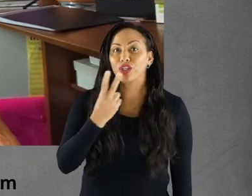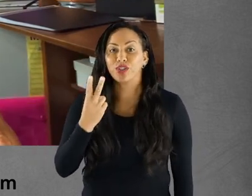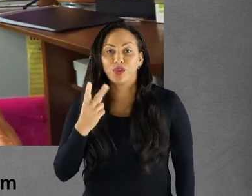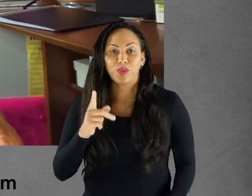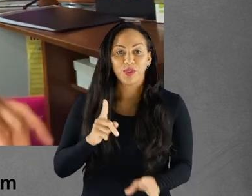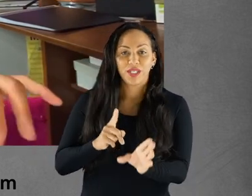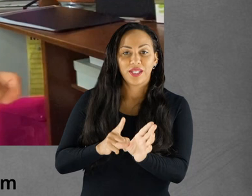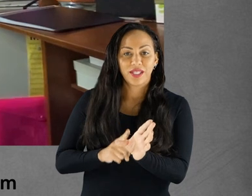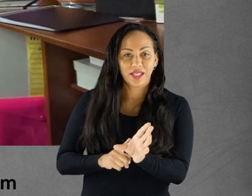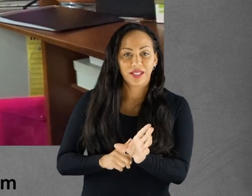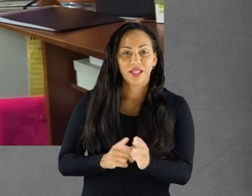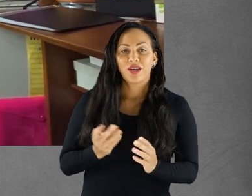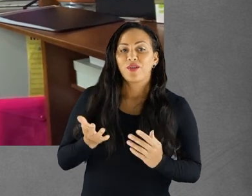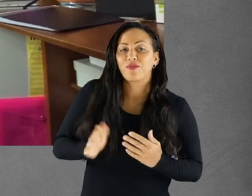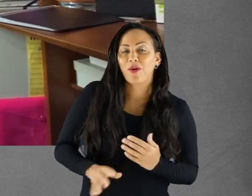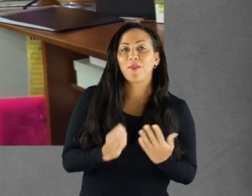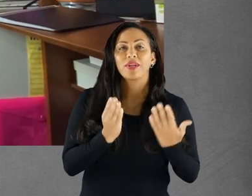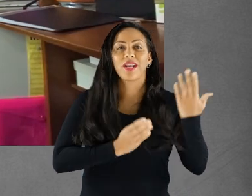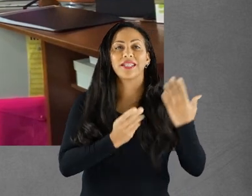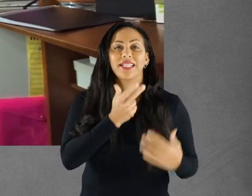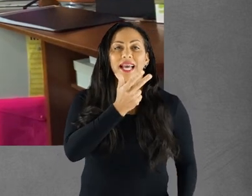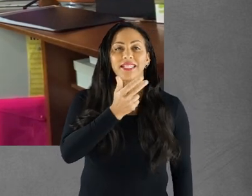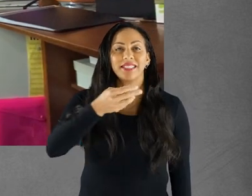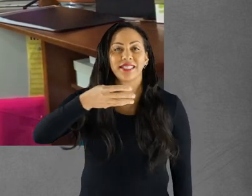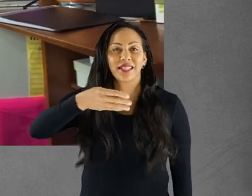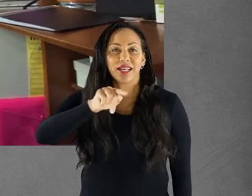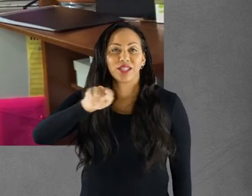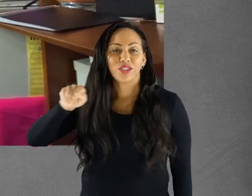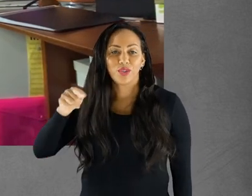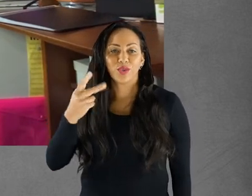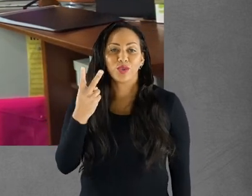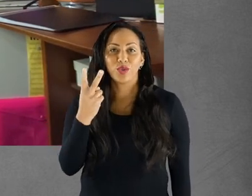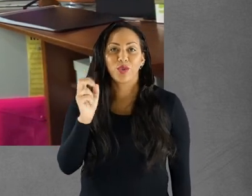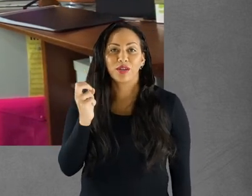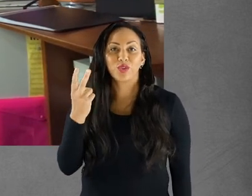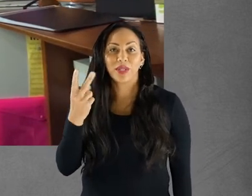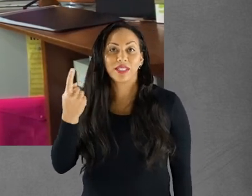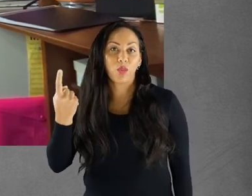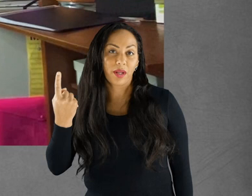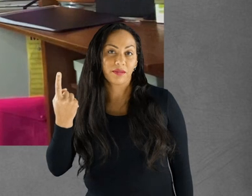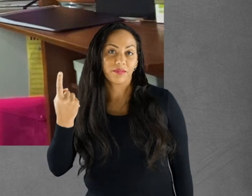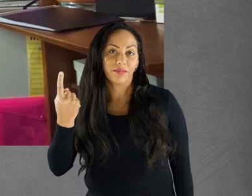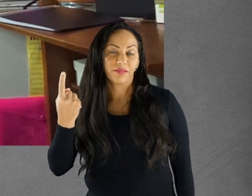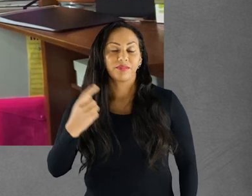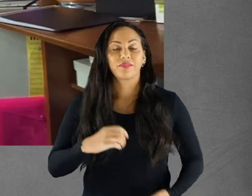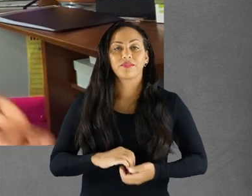years. That was from 1989 to 2021.